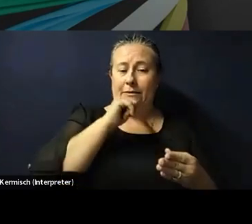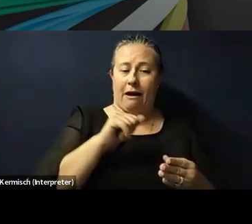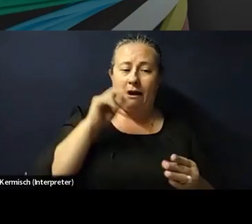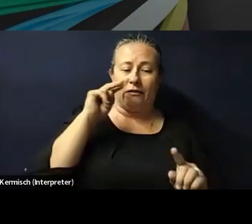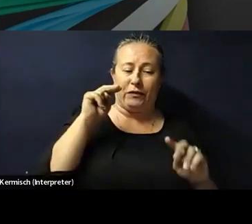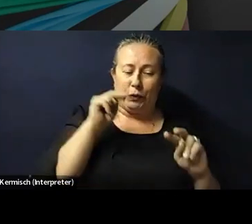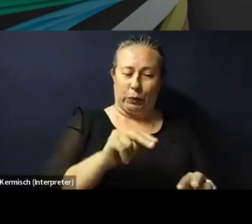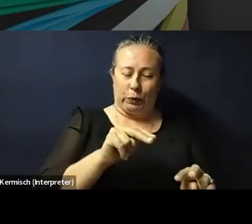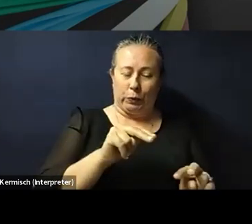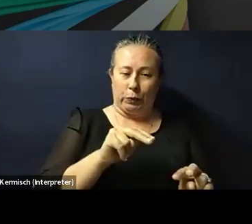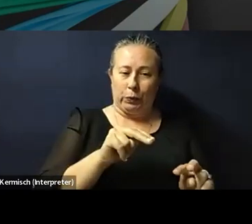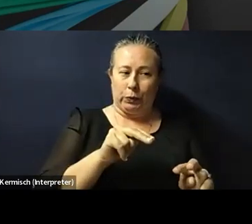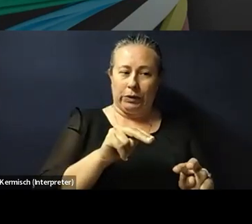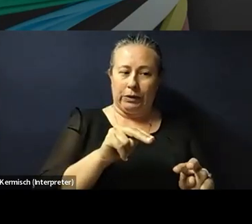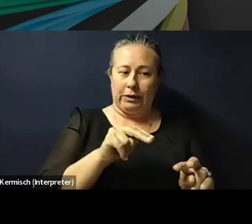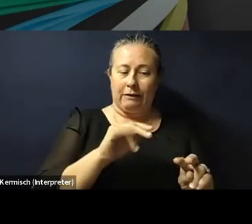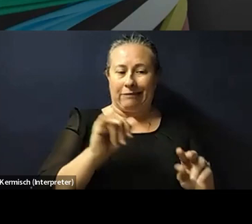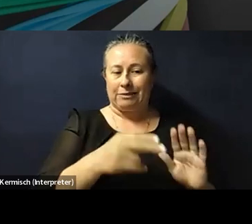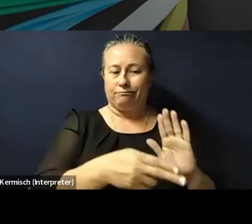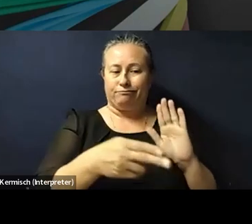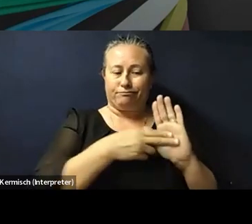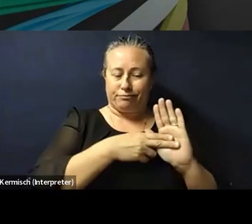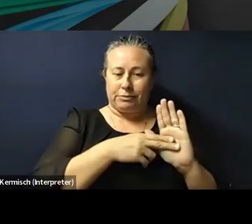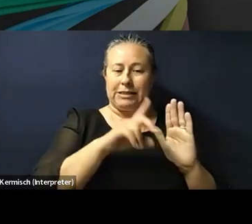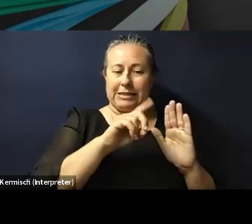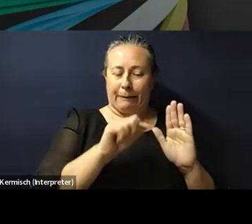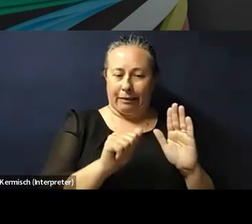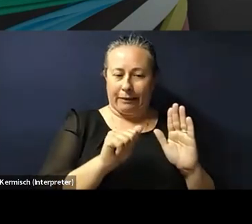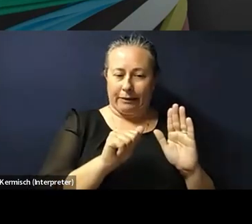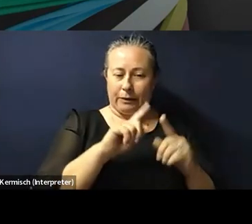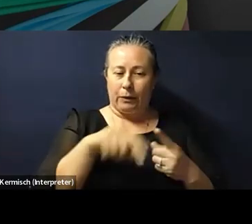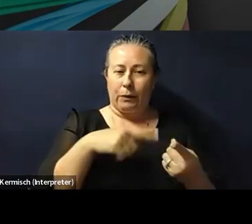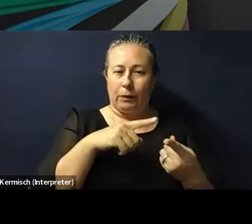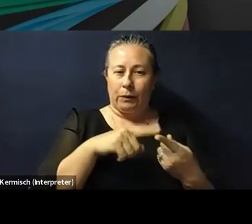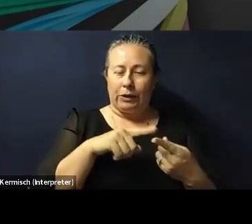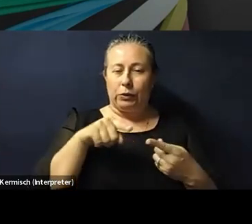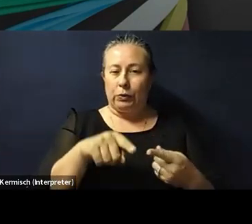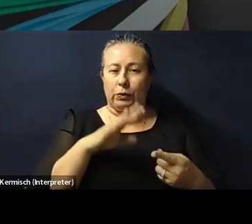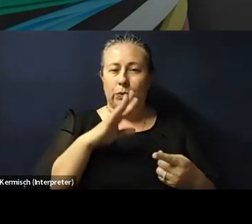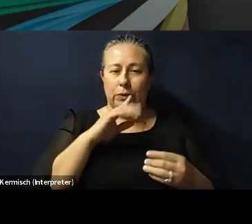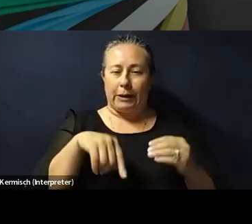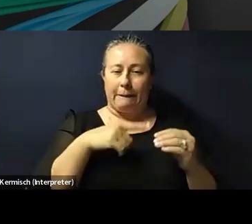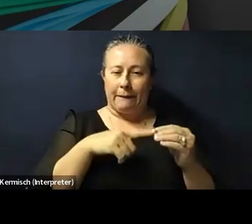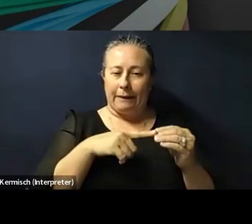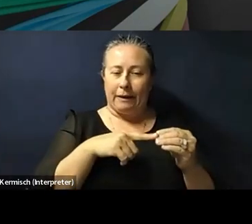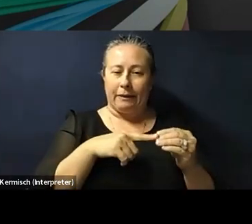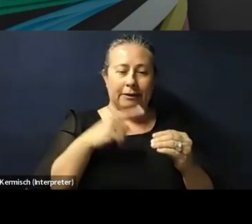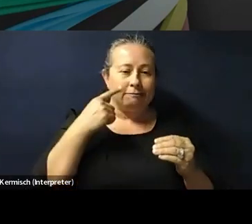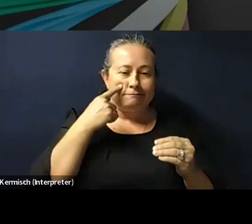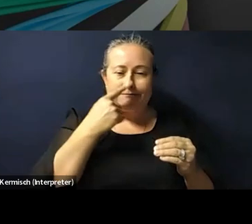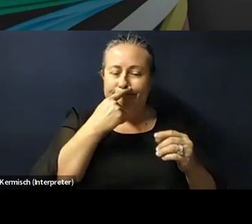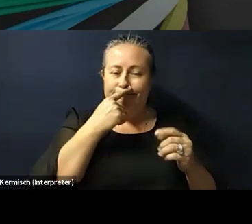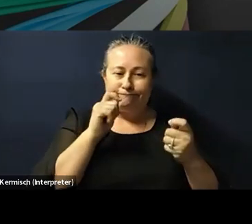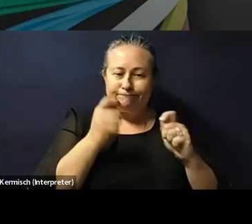persons who, to whom this was sort of like put on, when you talked about the blue sclerotics. And I wondered whether you